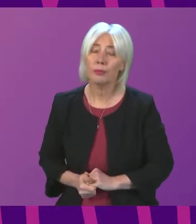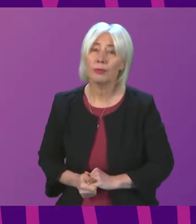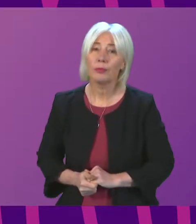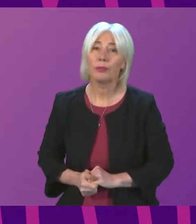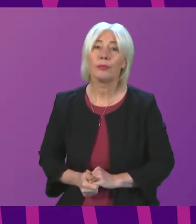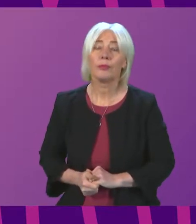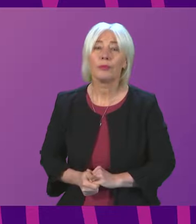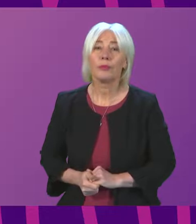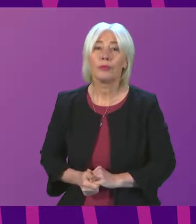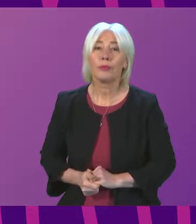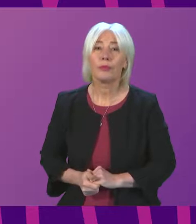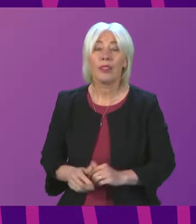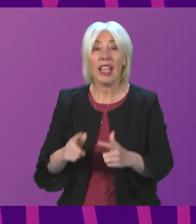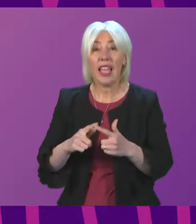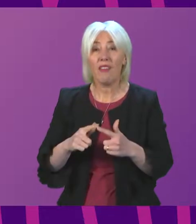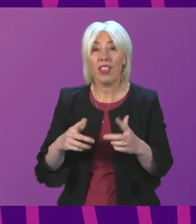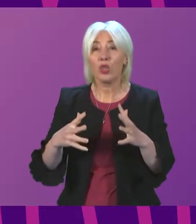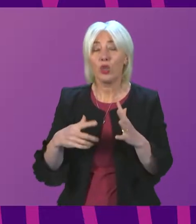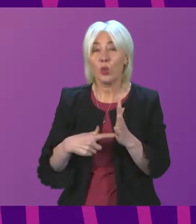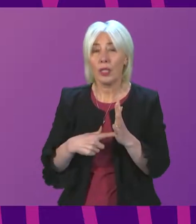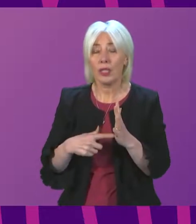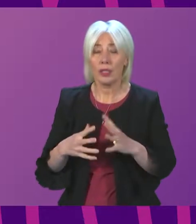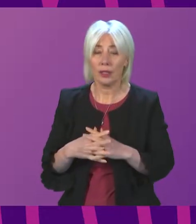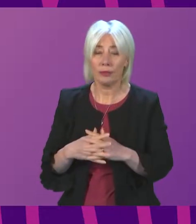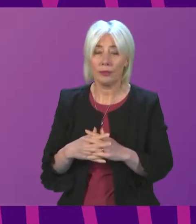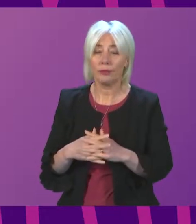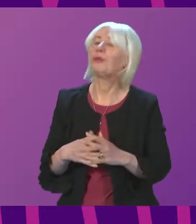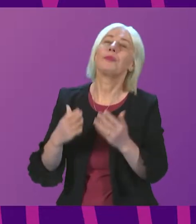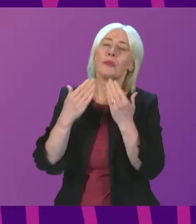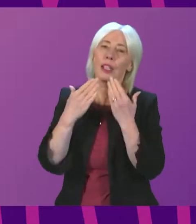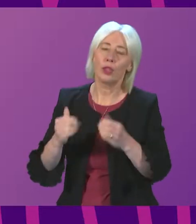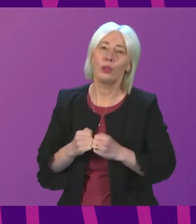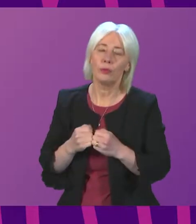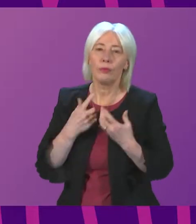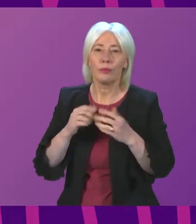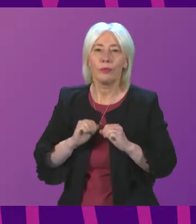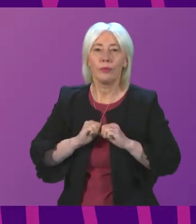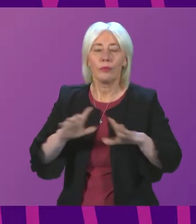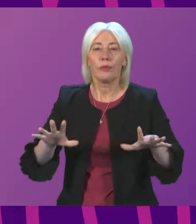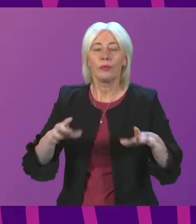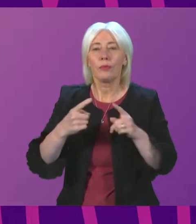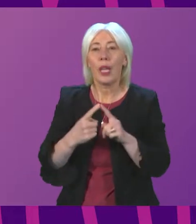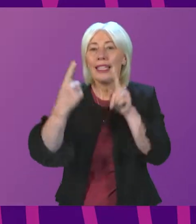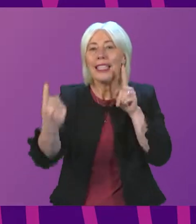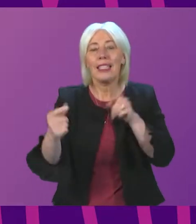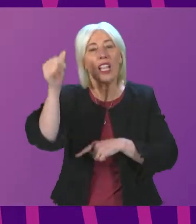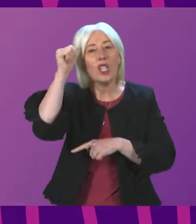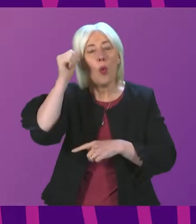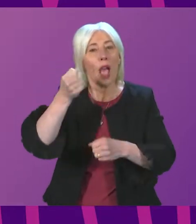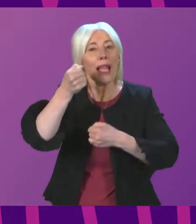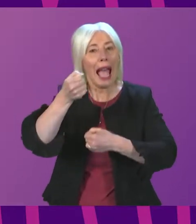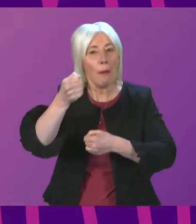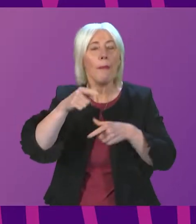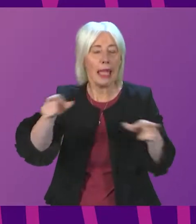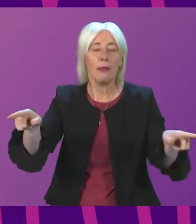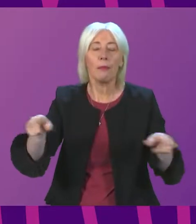by Jacqui Bailey. Jacqui Thank you, Presiding Officer. The launch of the Distance Aware campaign will have been